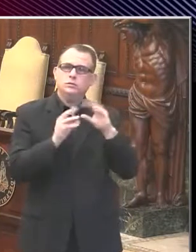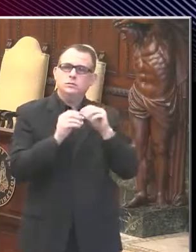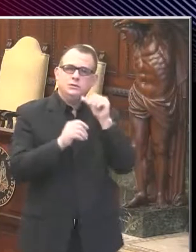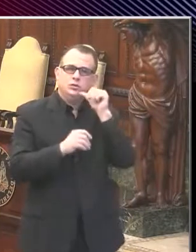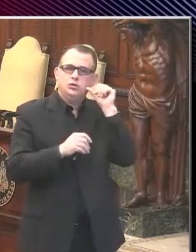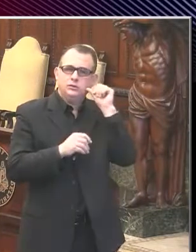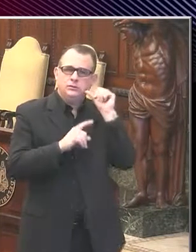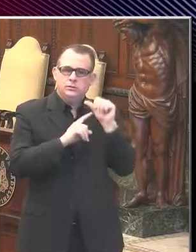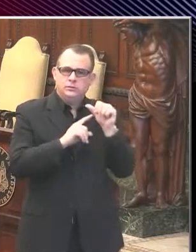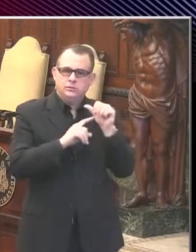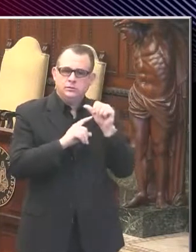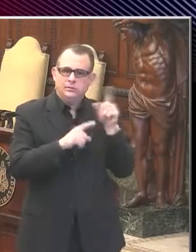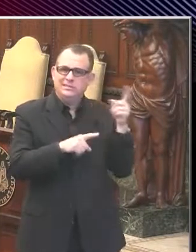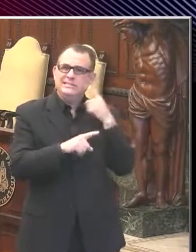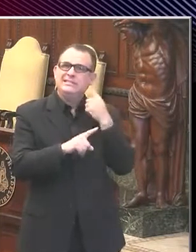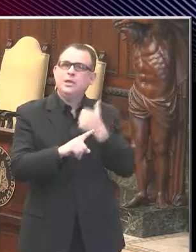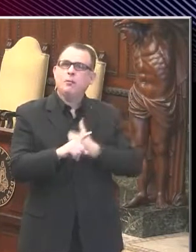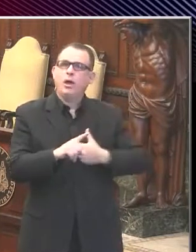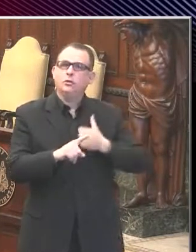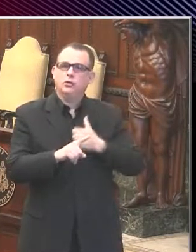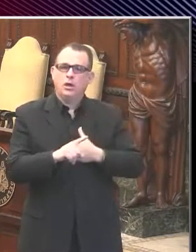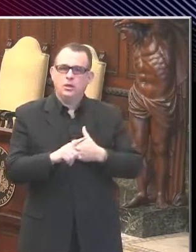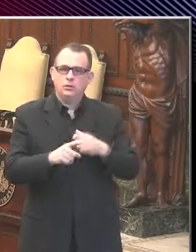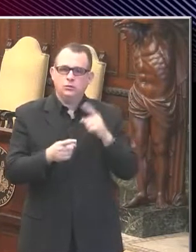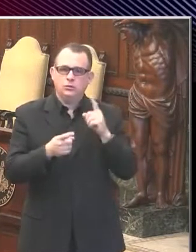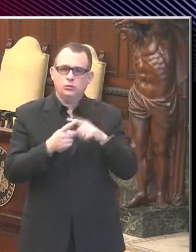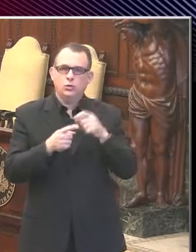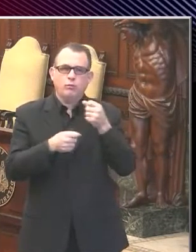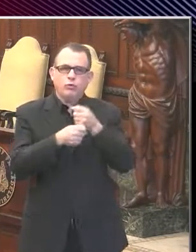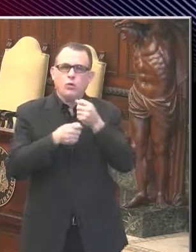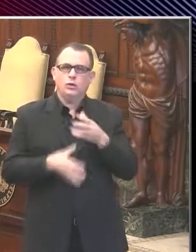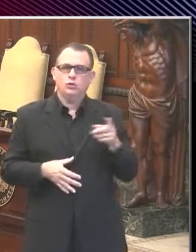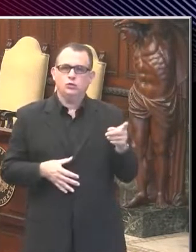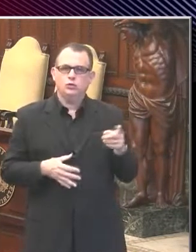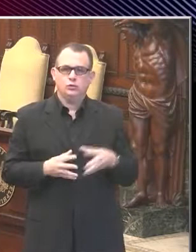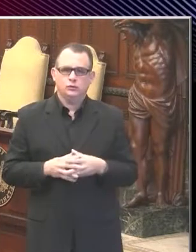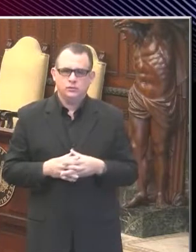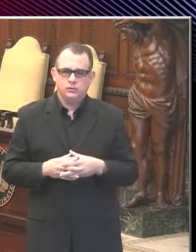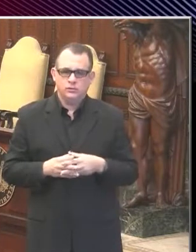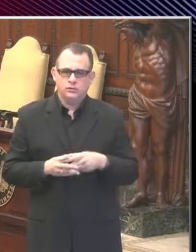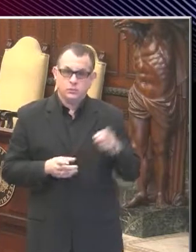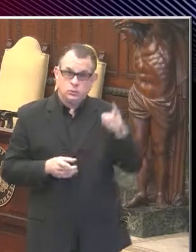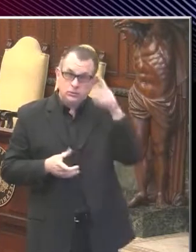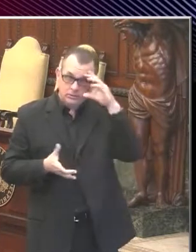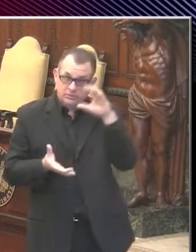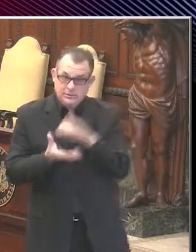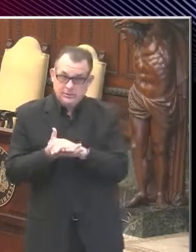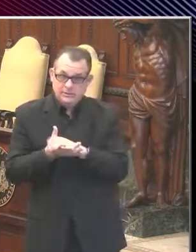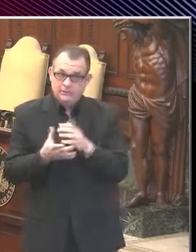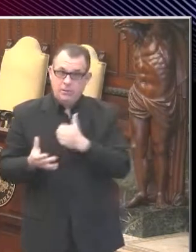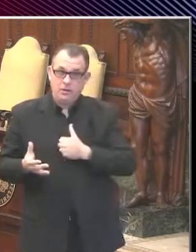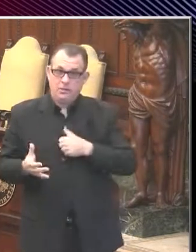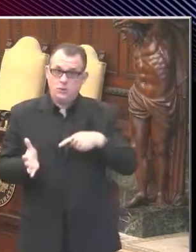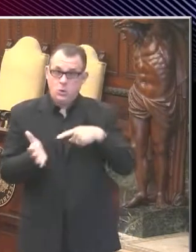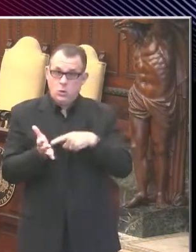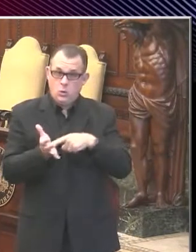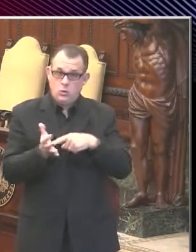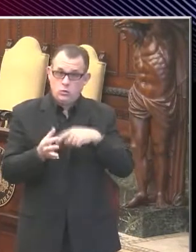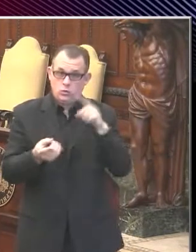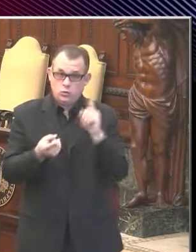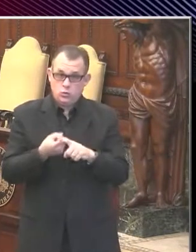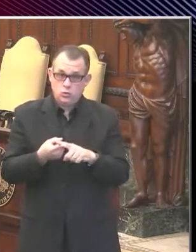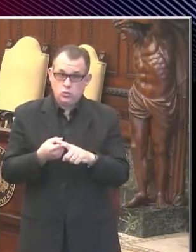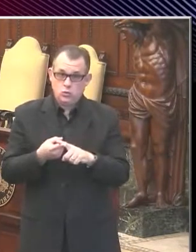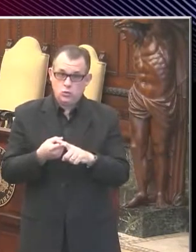to the I-76 protesters, do you believe one is owed at all for the tear gas use in